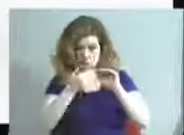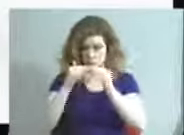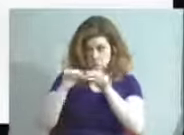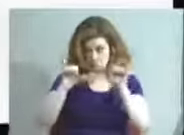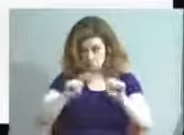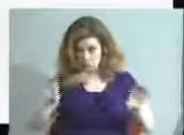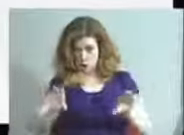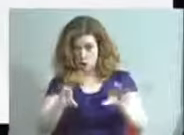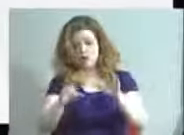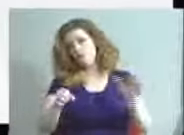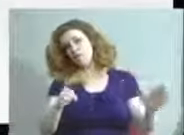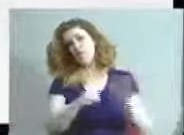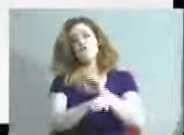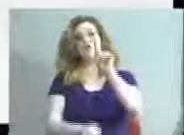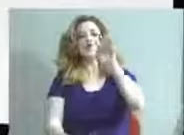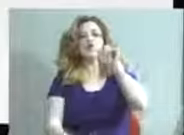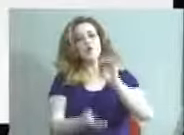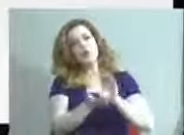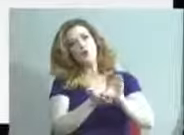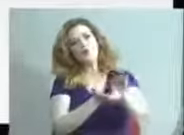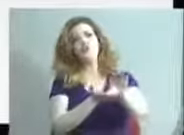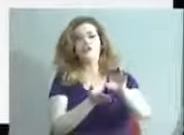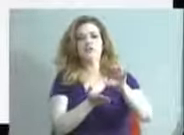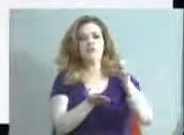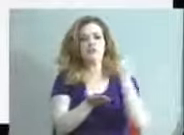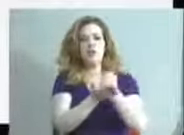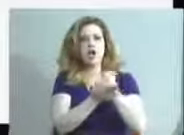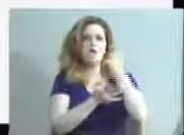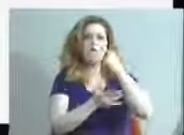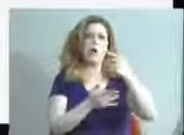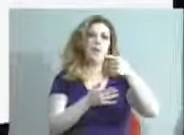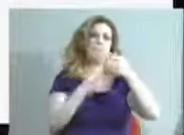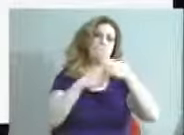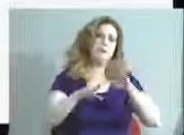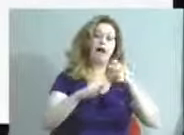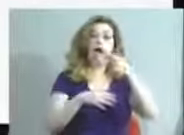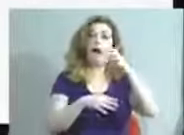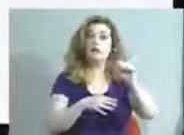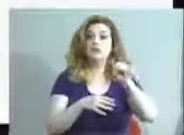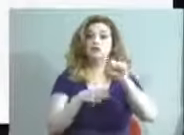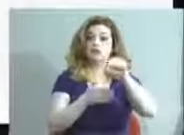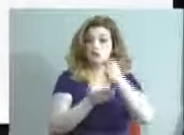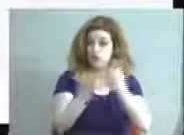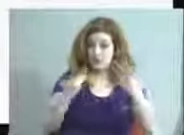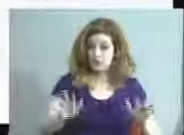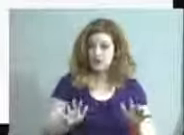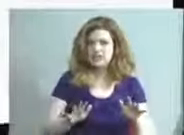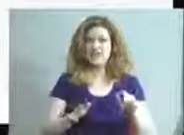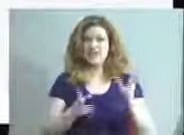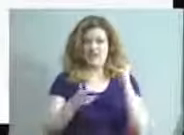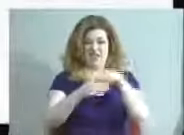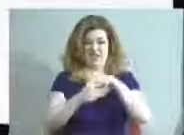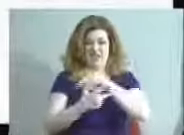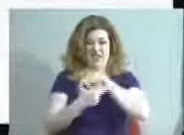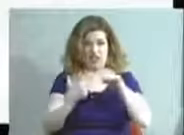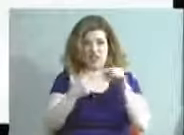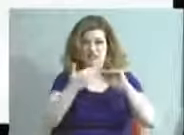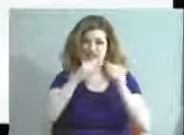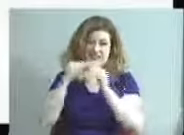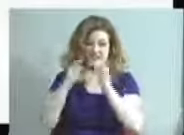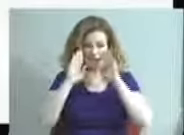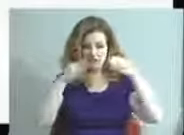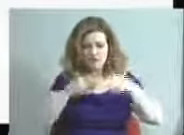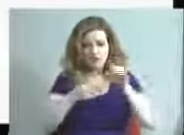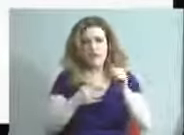And that's full tuition, last-dollar scholarships for public high school graduates. In the three cities that they're working right now,